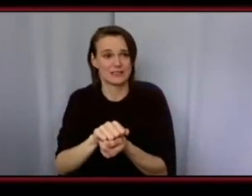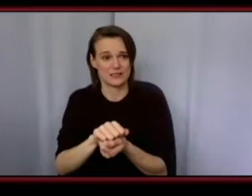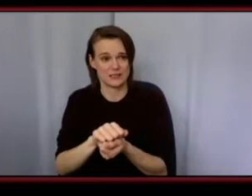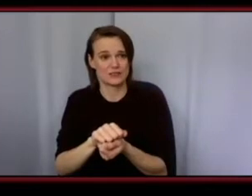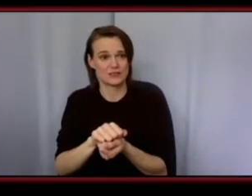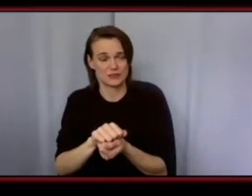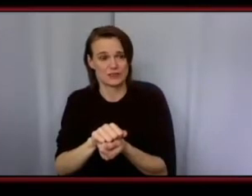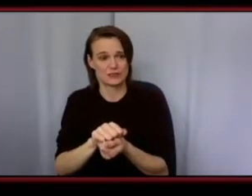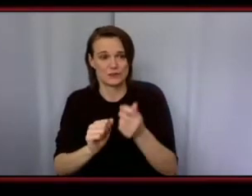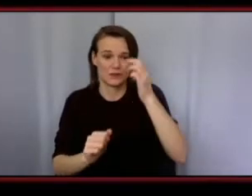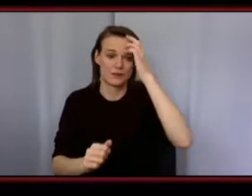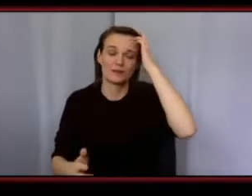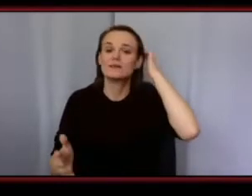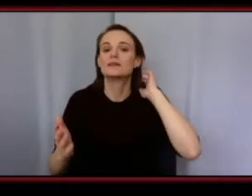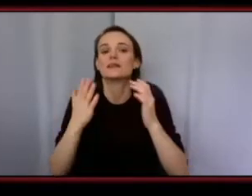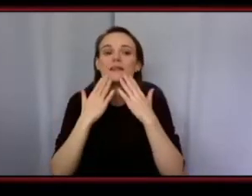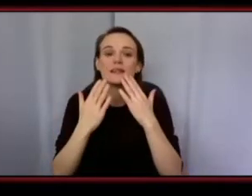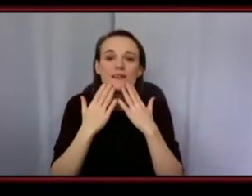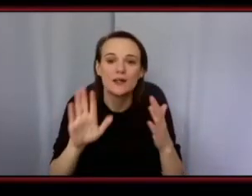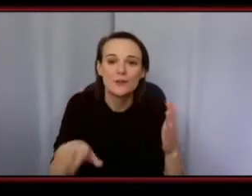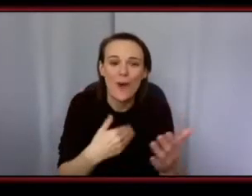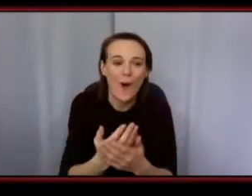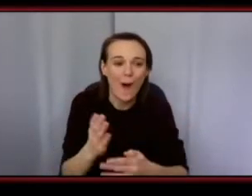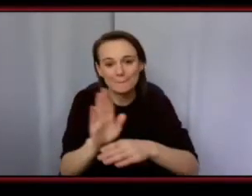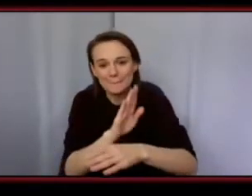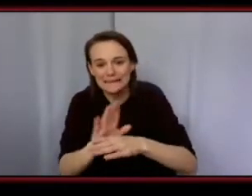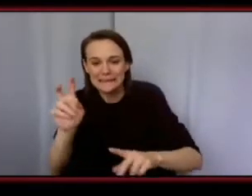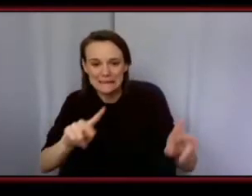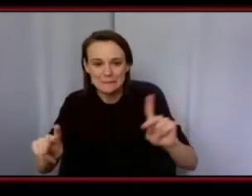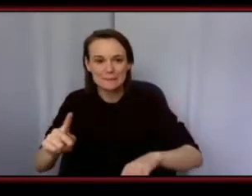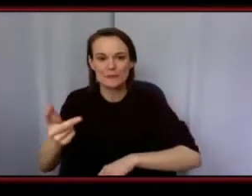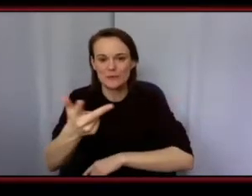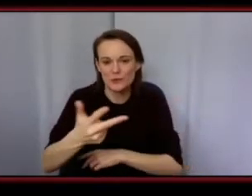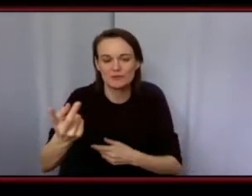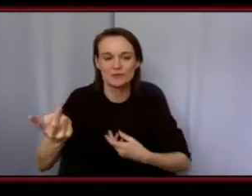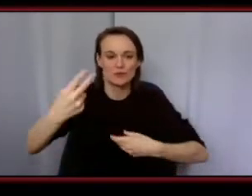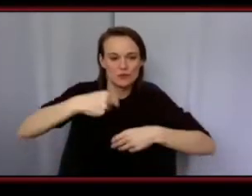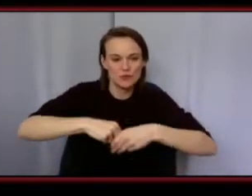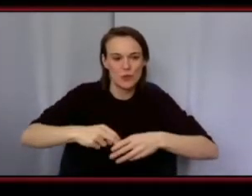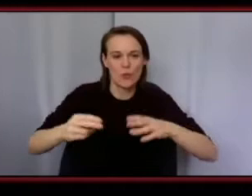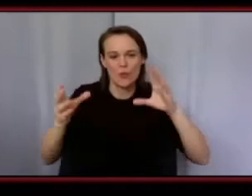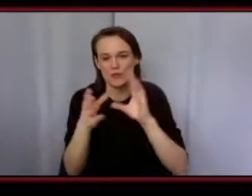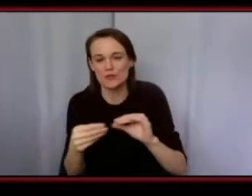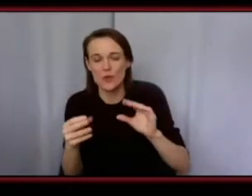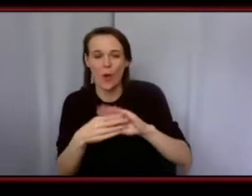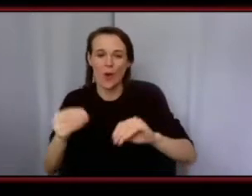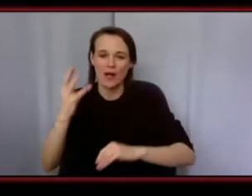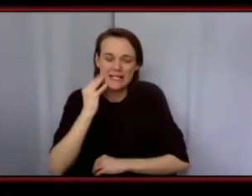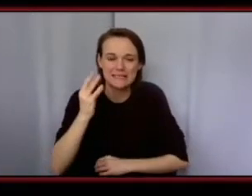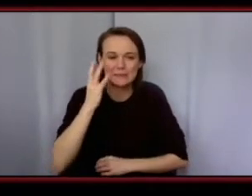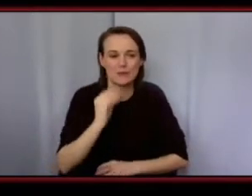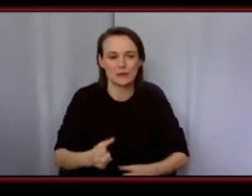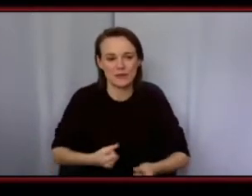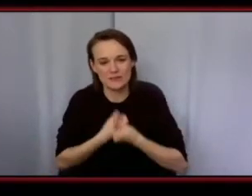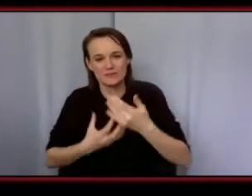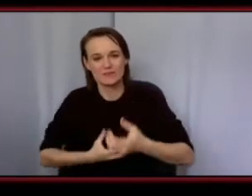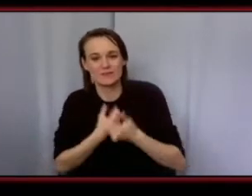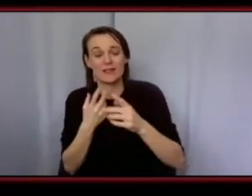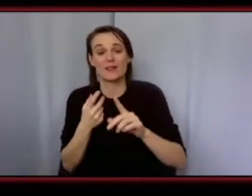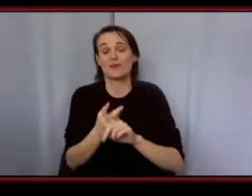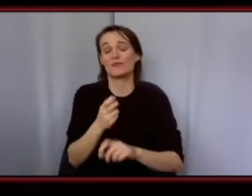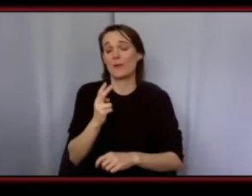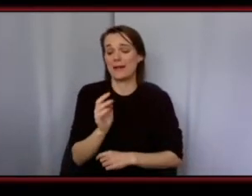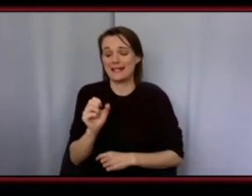completes our event i want to thank all of you entrepreneurs uh for coming on and sharing your stories and your experiences on behalf of nscc